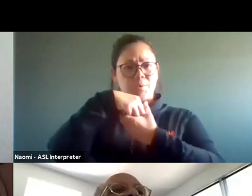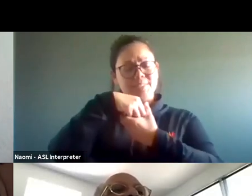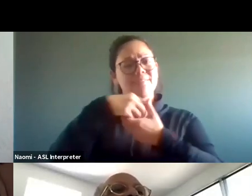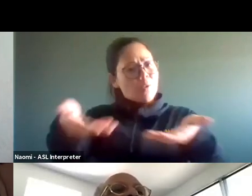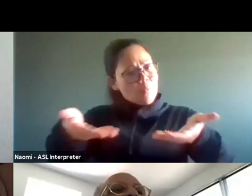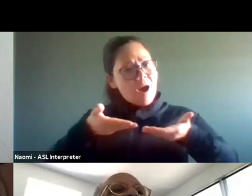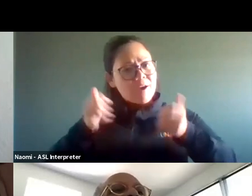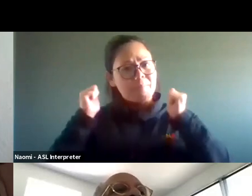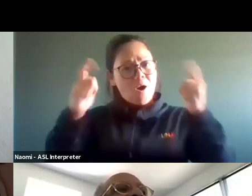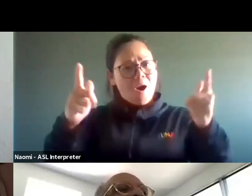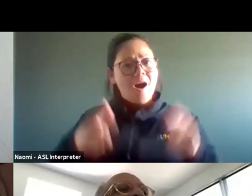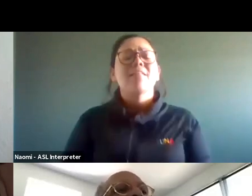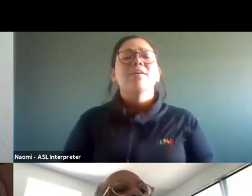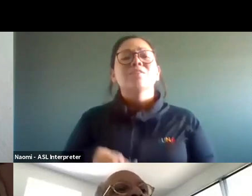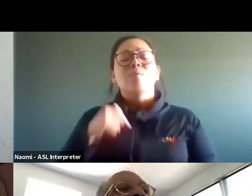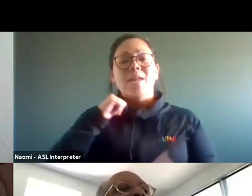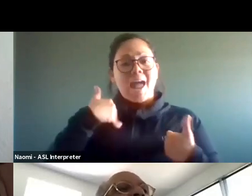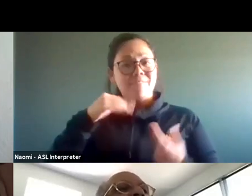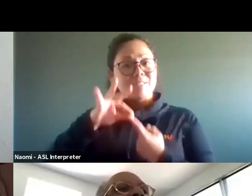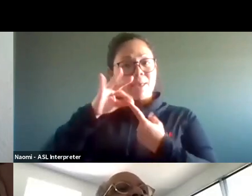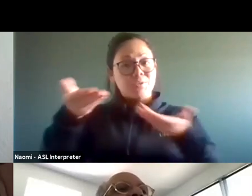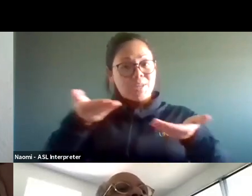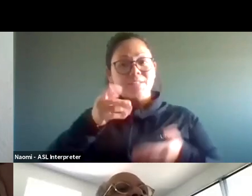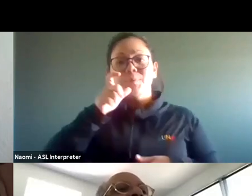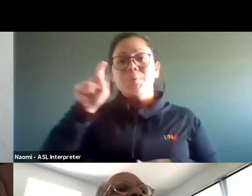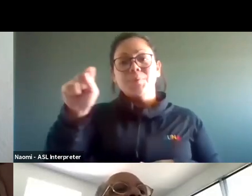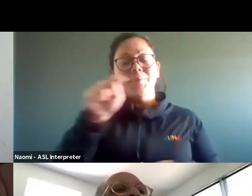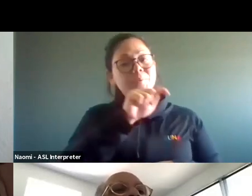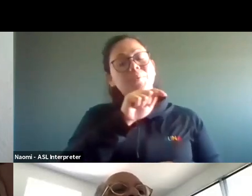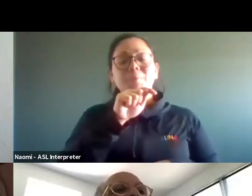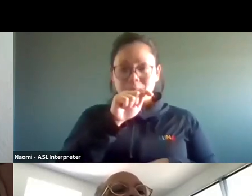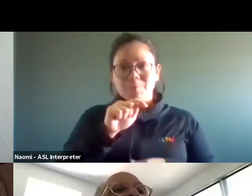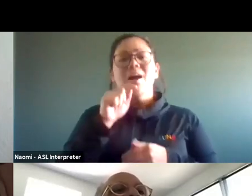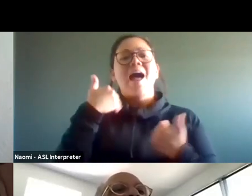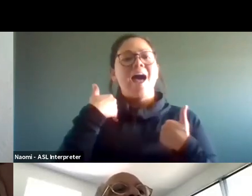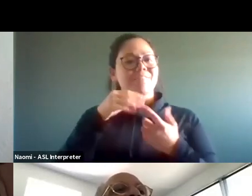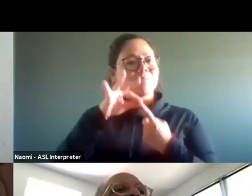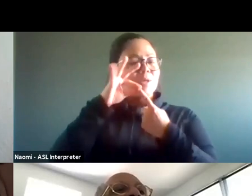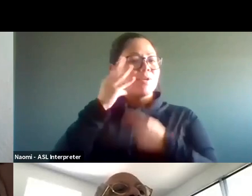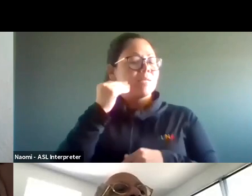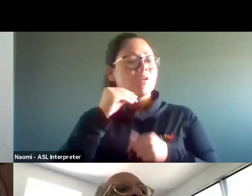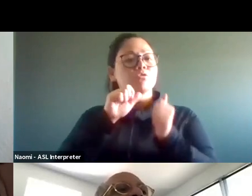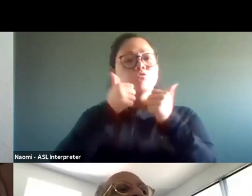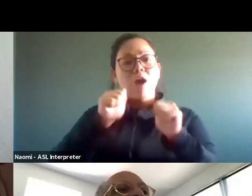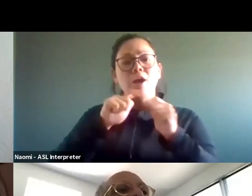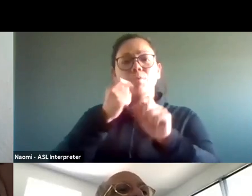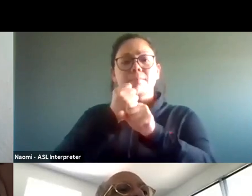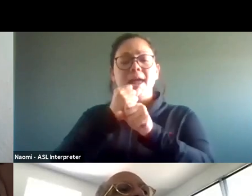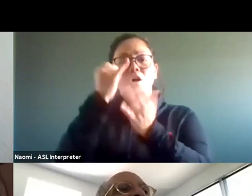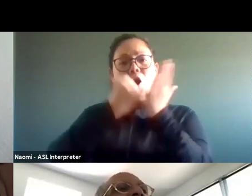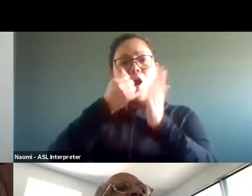our special guests will tell us their experiences with accessibility to make more inclusive art experiences for all.